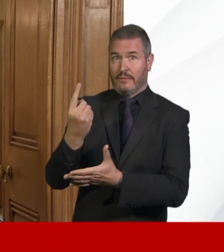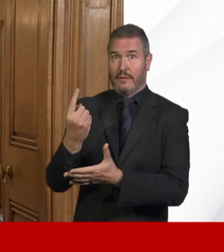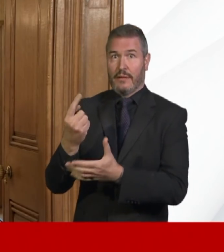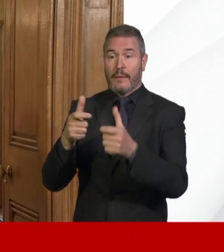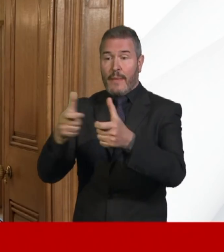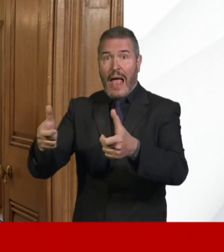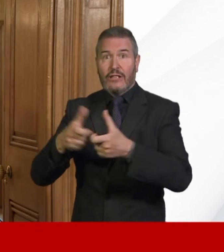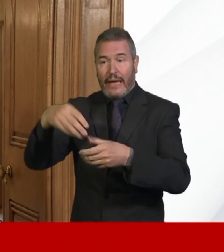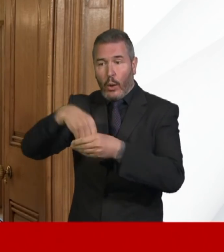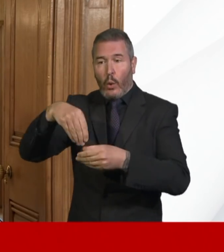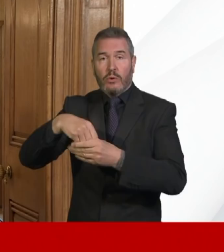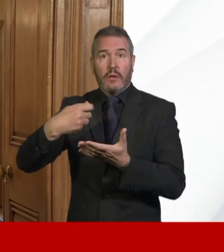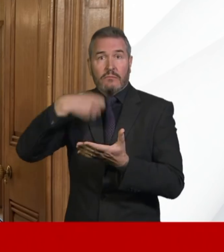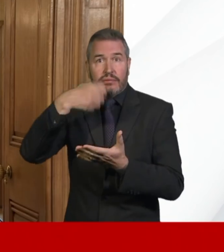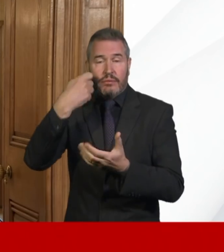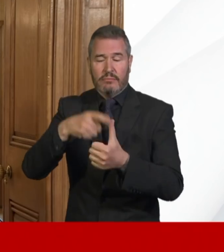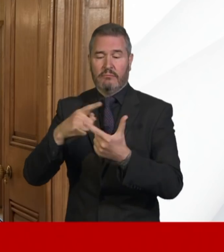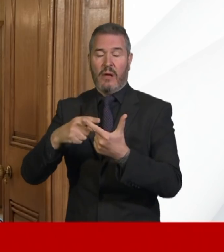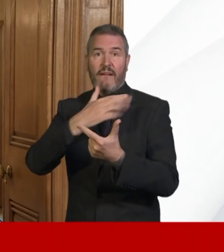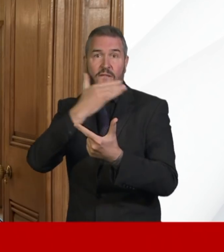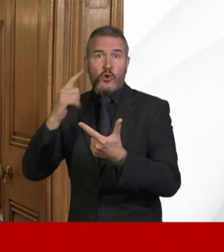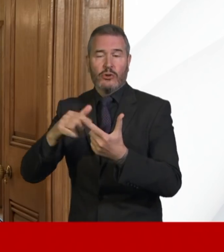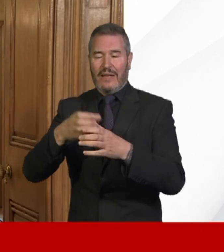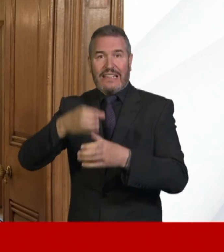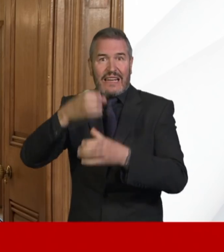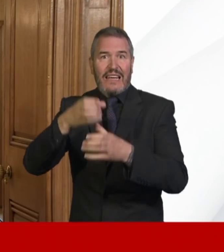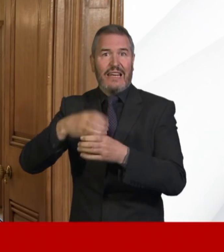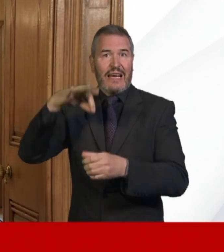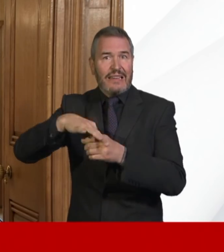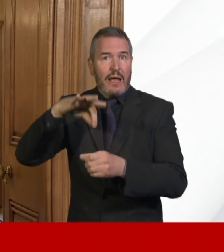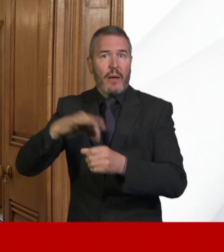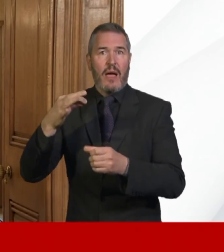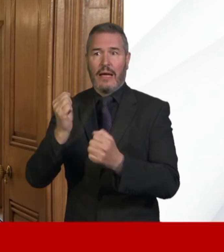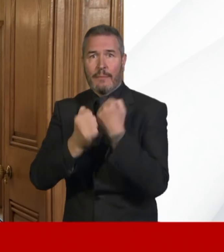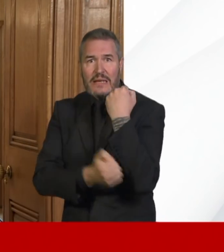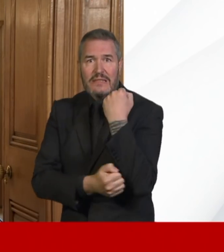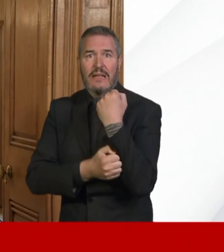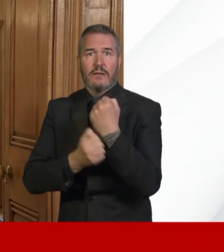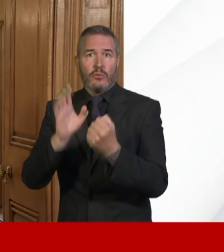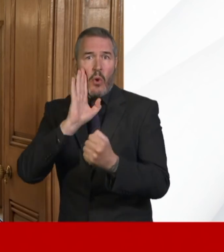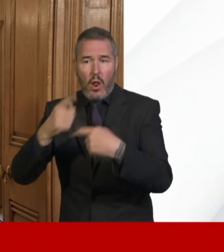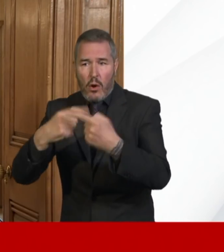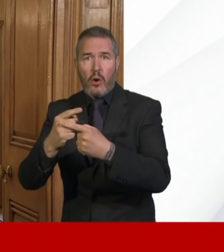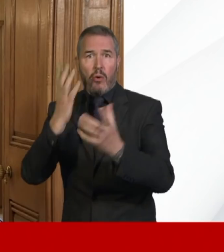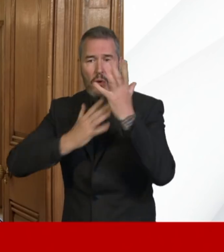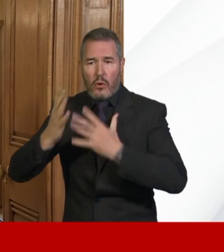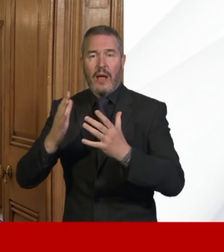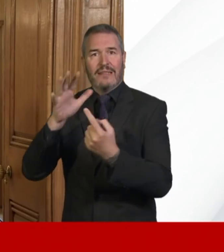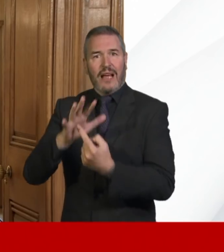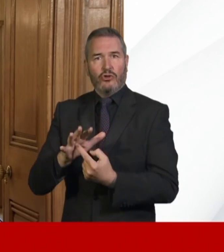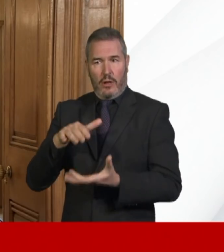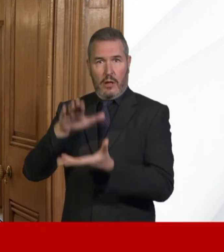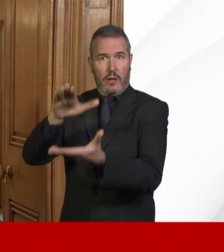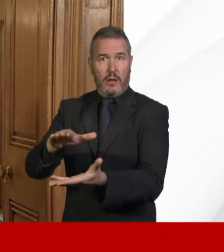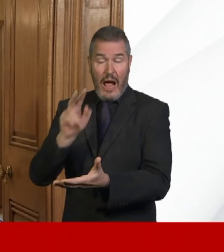included cereal, fruit, tinned goods, tea bags, biscuits, toiletries and other essentials.